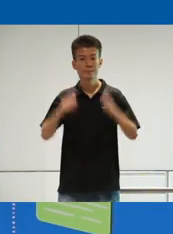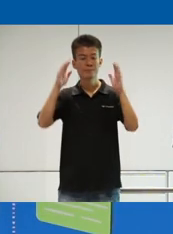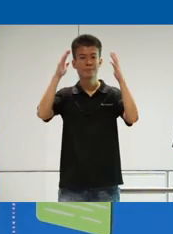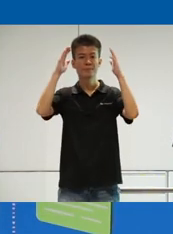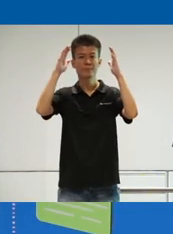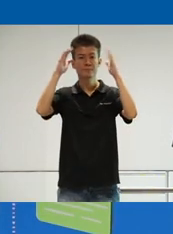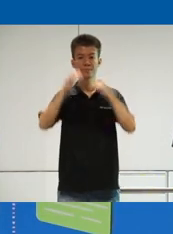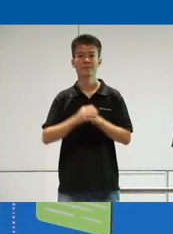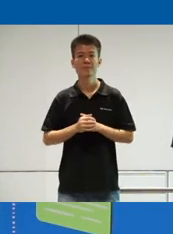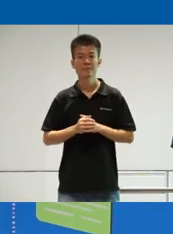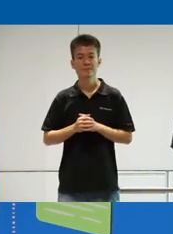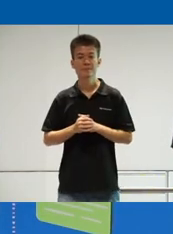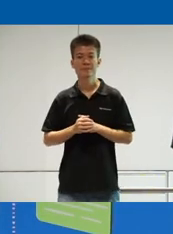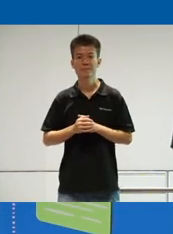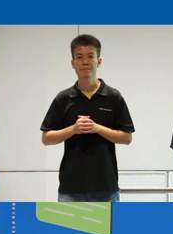Thank you, Josh.